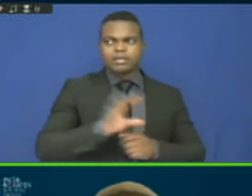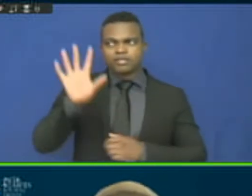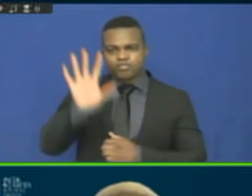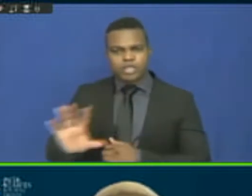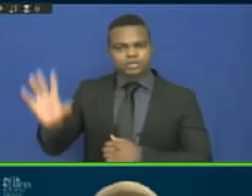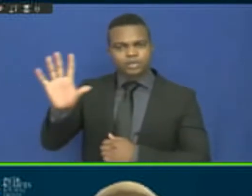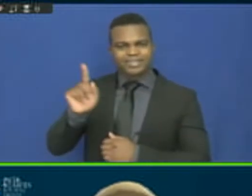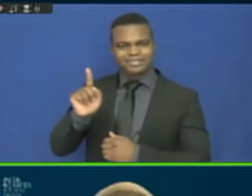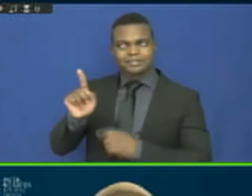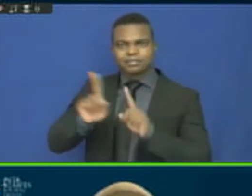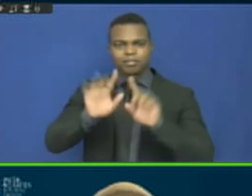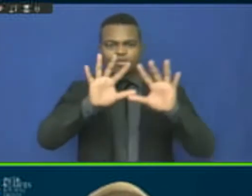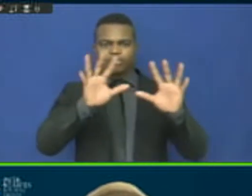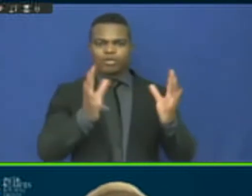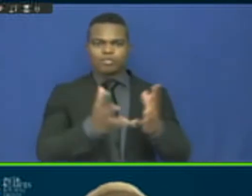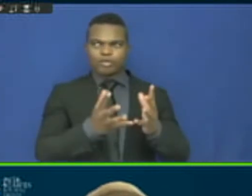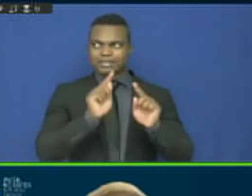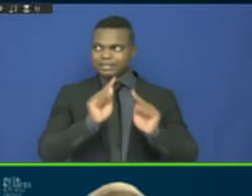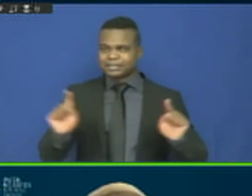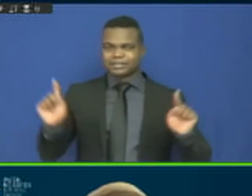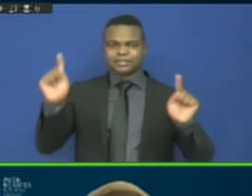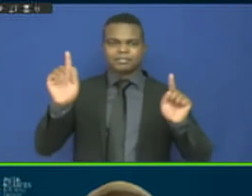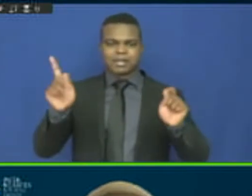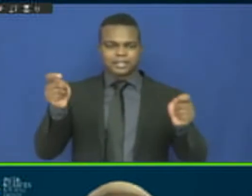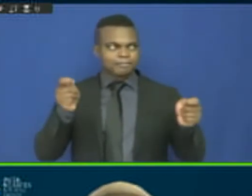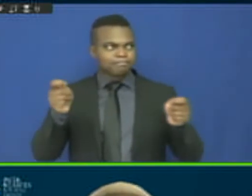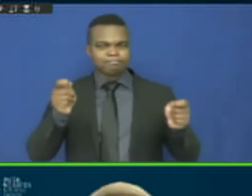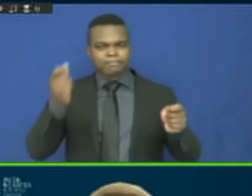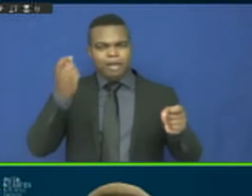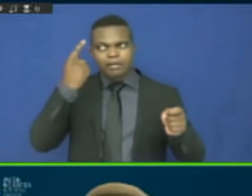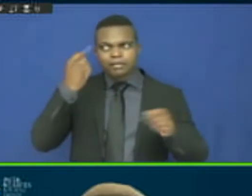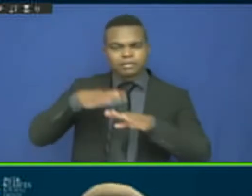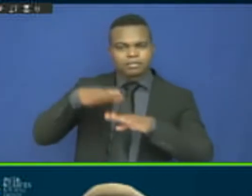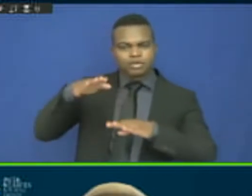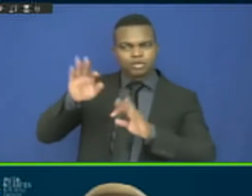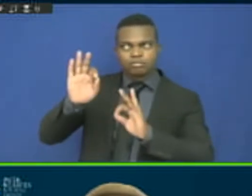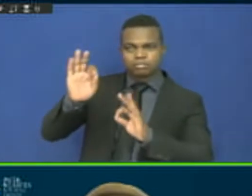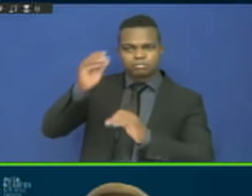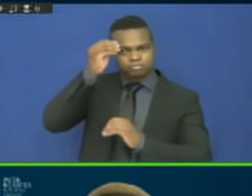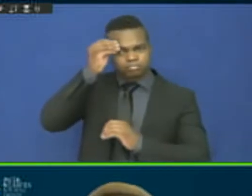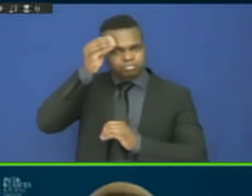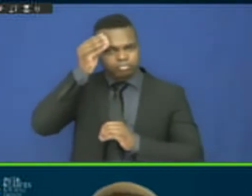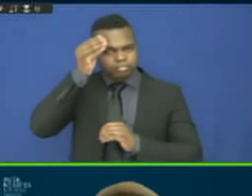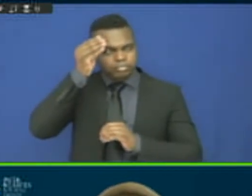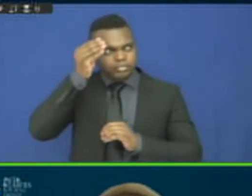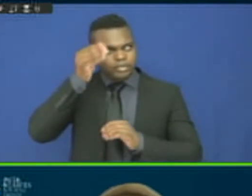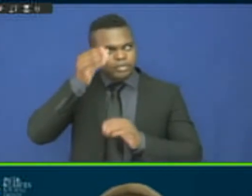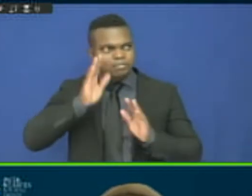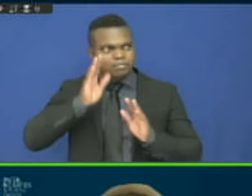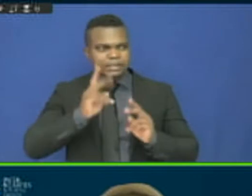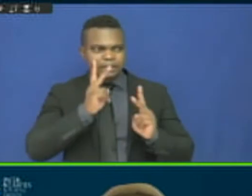at the territorial level pertaining to the SDGs and agenda 2063